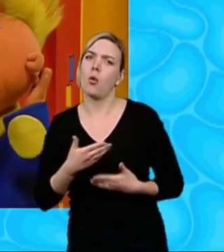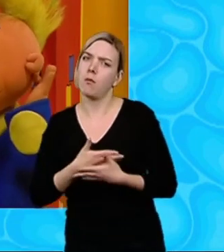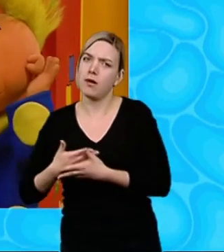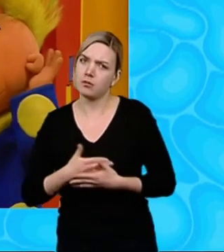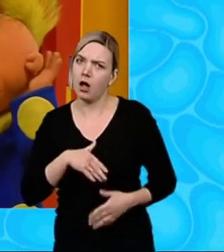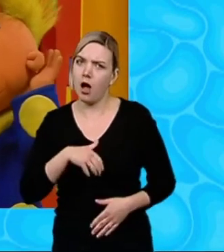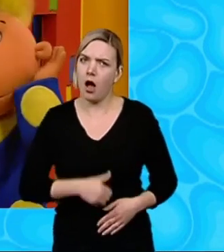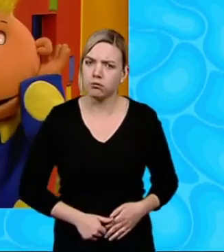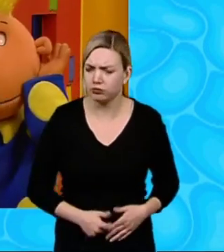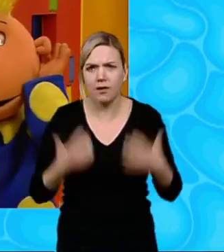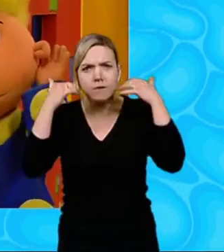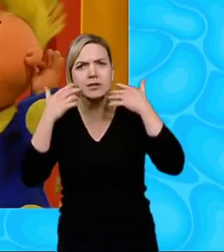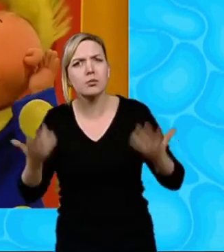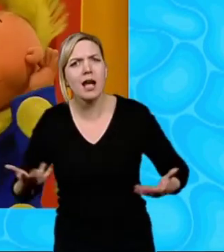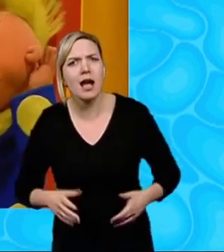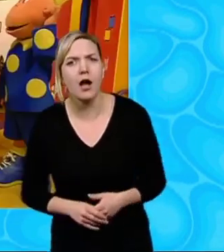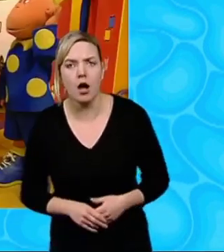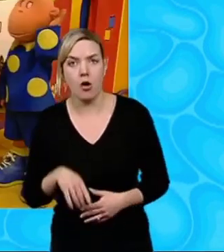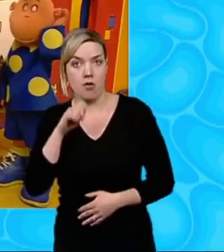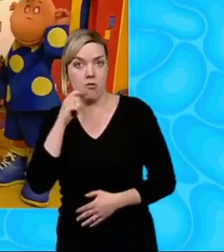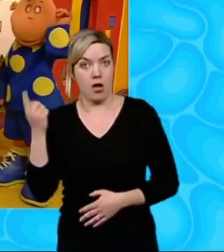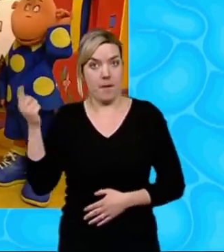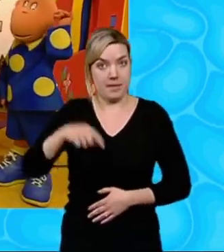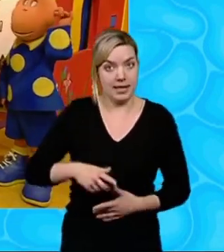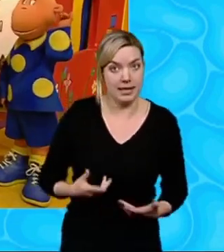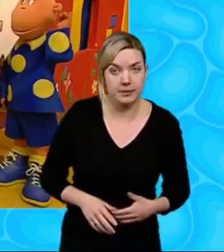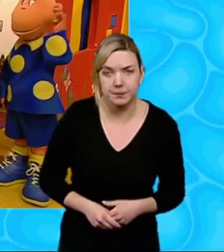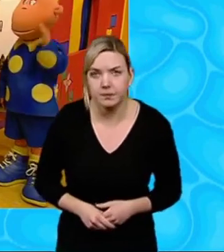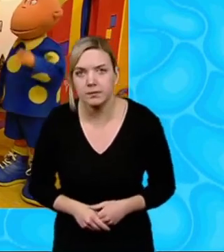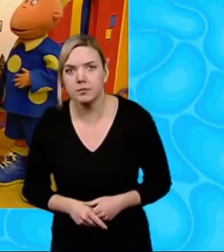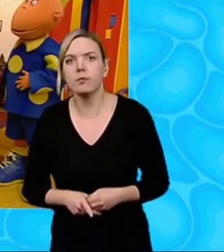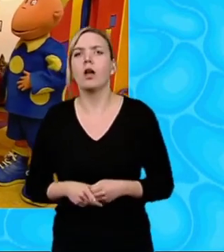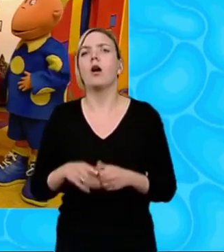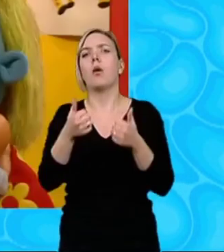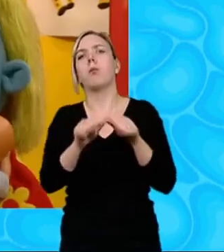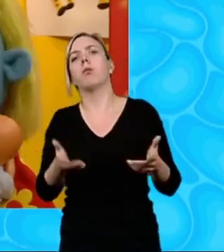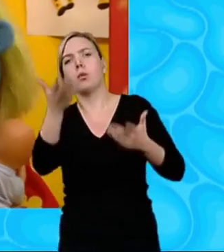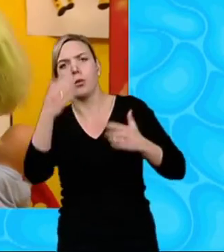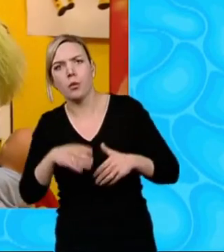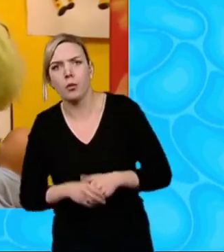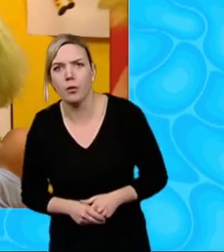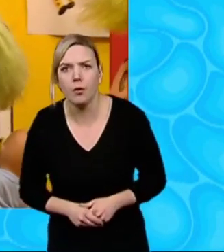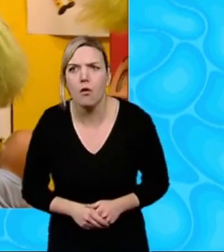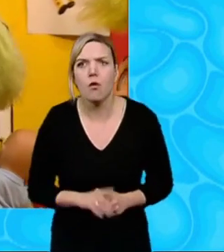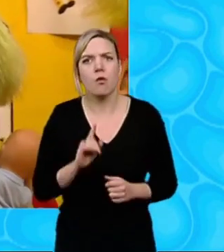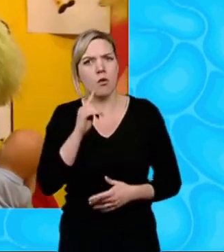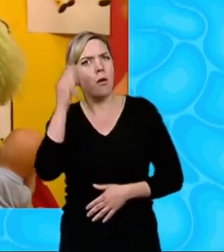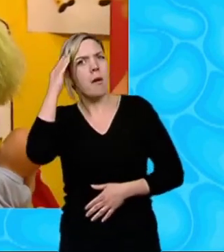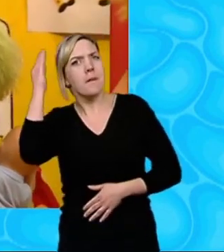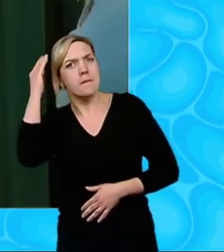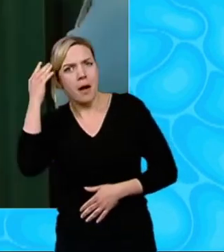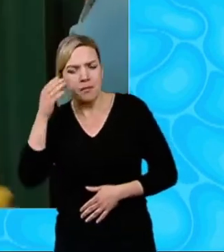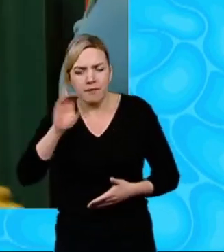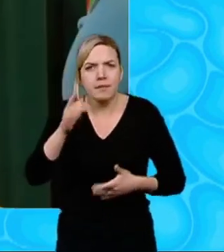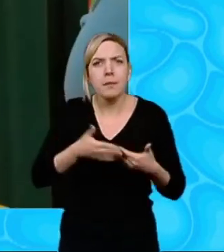Where's Fizz? Oh, she said she was just coming Oh, Fizz, there you are And what's your mummy going to feed your baby brother?